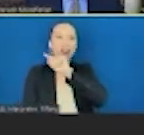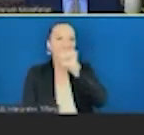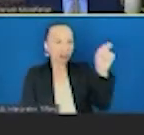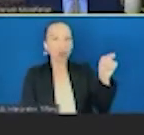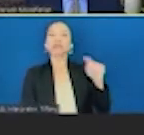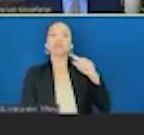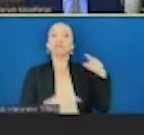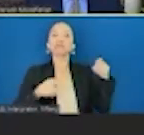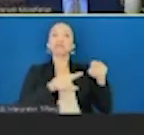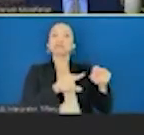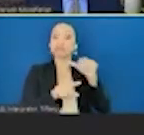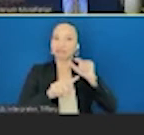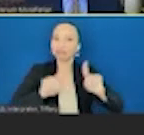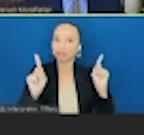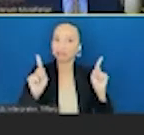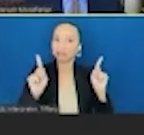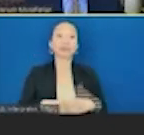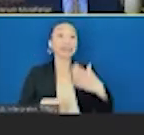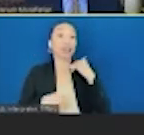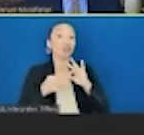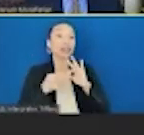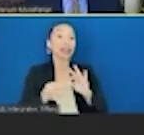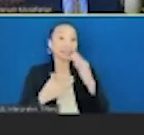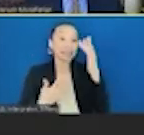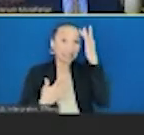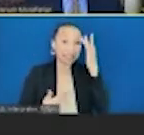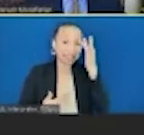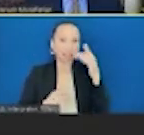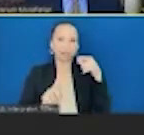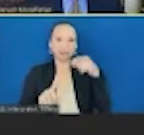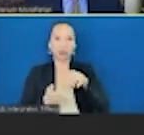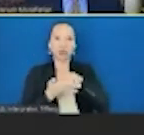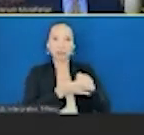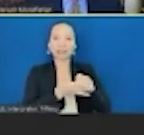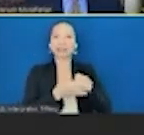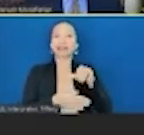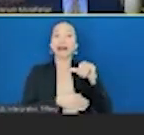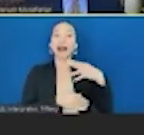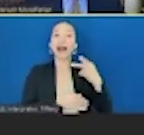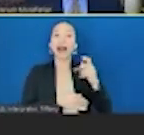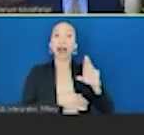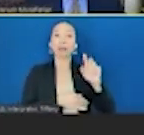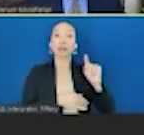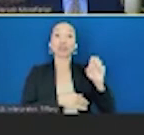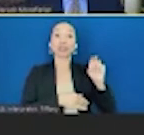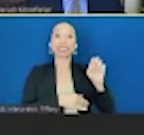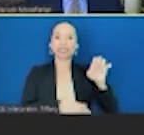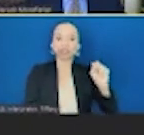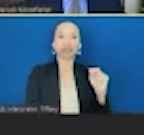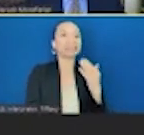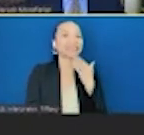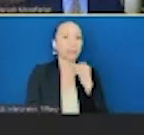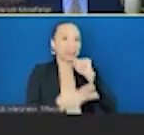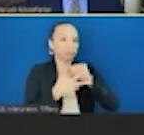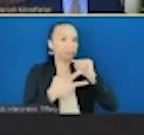Diet related diseases like diabetes, obesity and hypertension in particular, those are the three top risks for poor outcomes with COVID